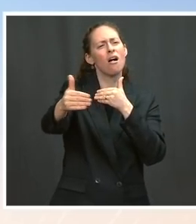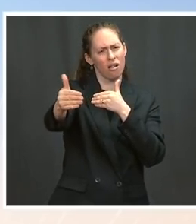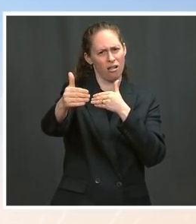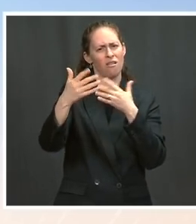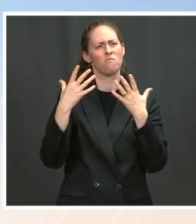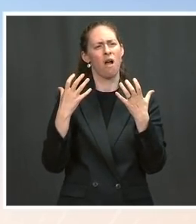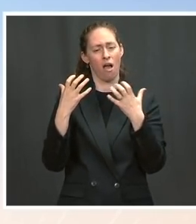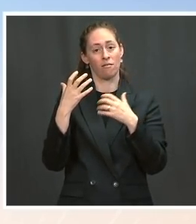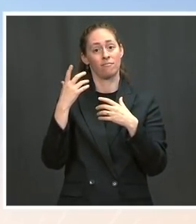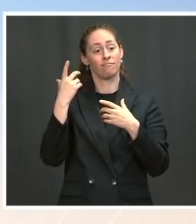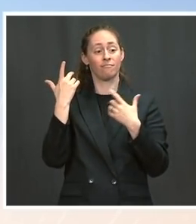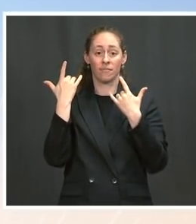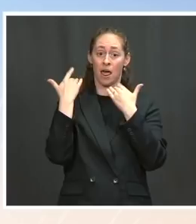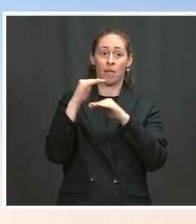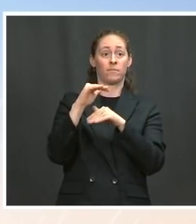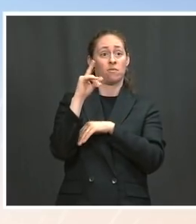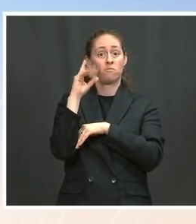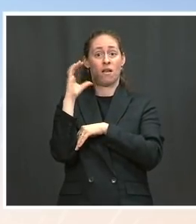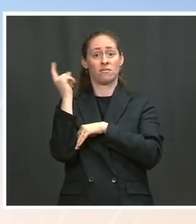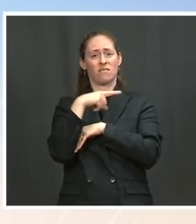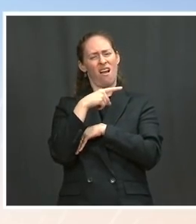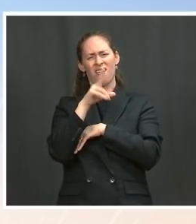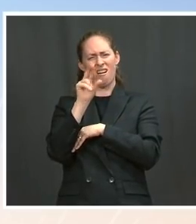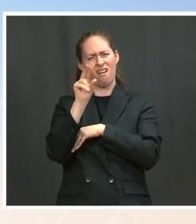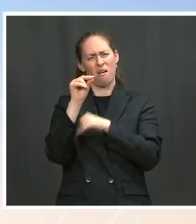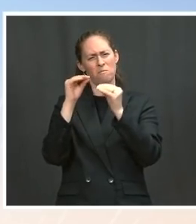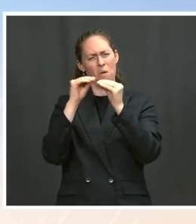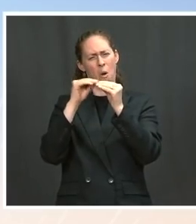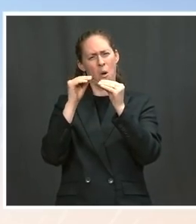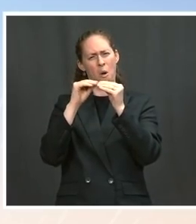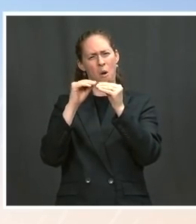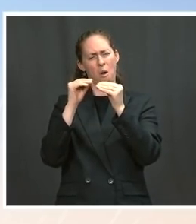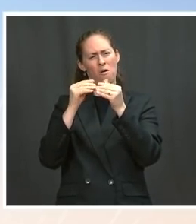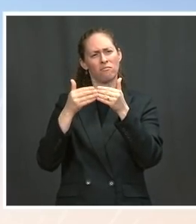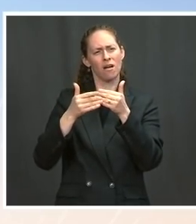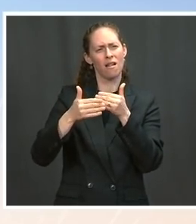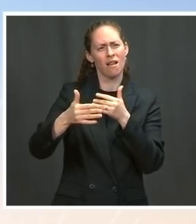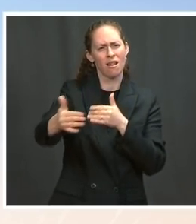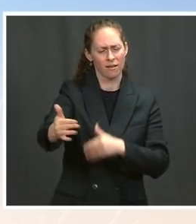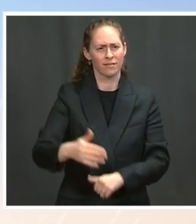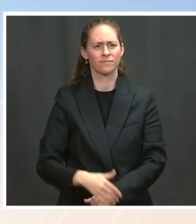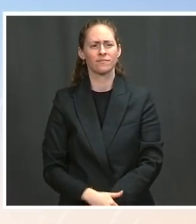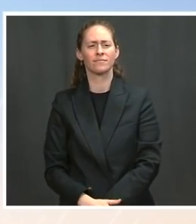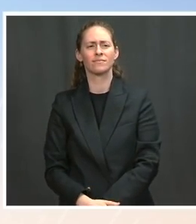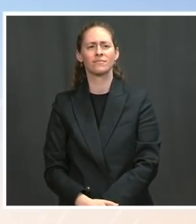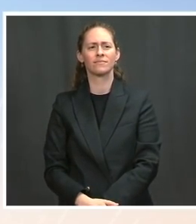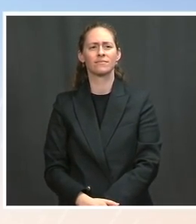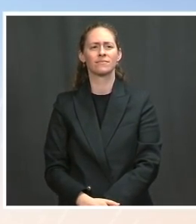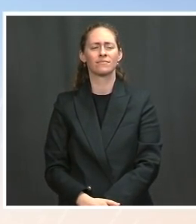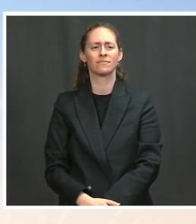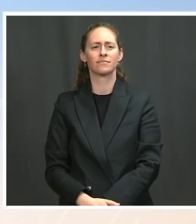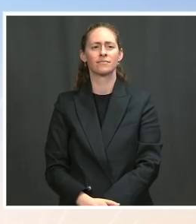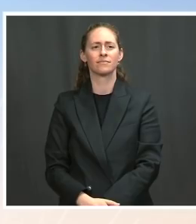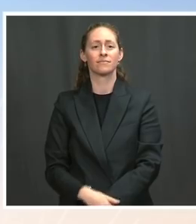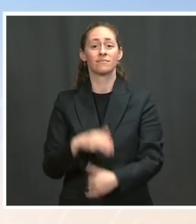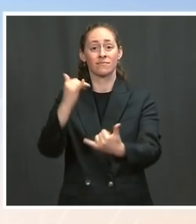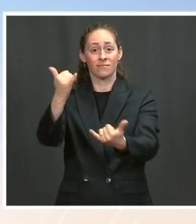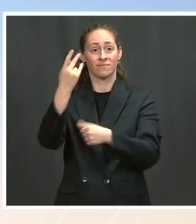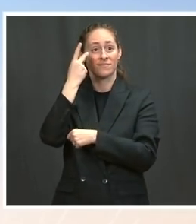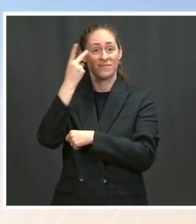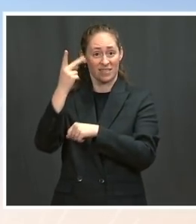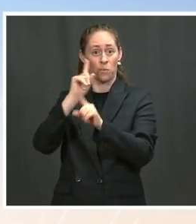today's jobs report underscores the long-haul climb back to recovery. But let me be clear.